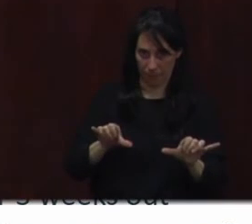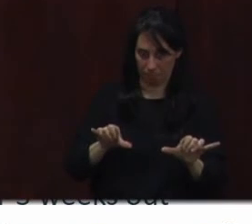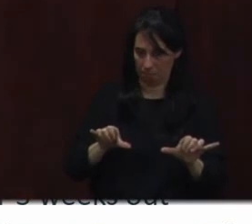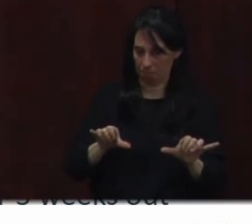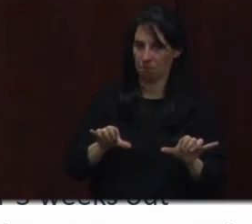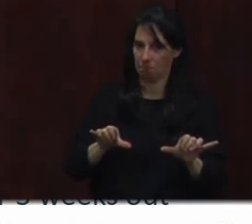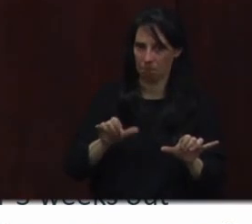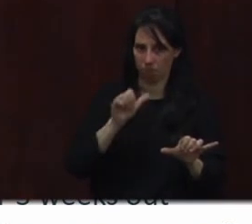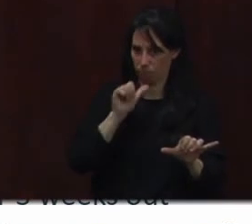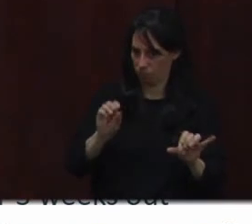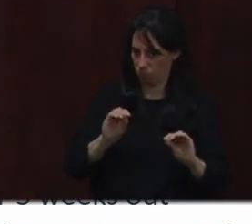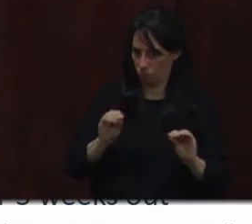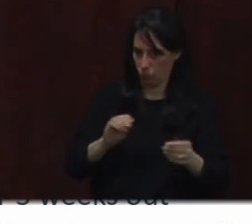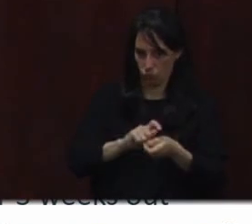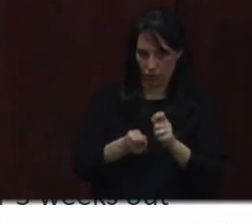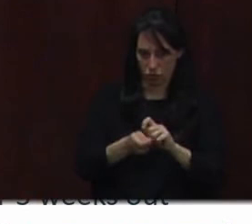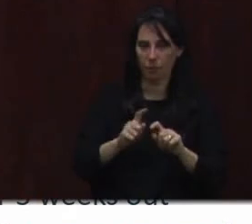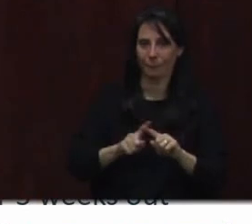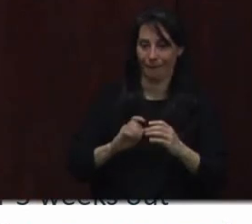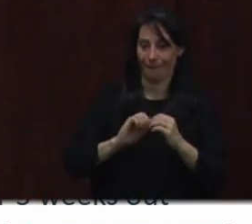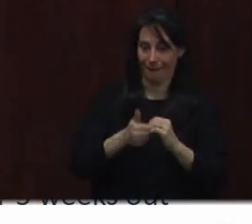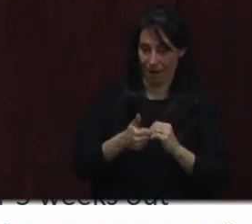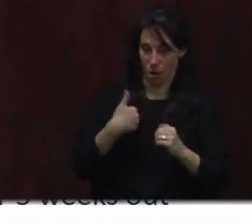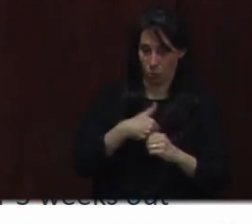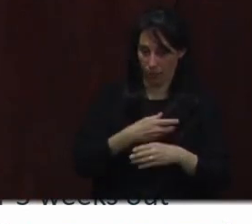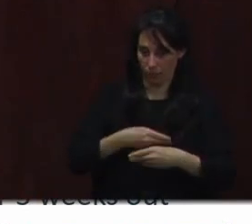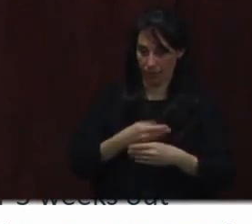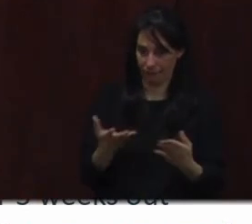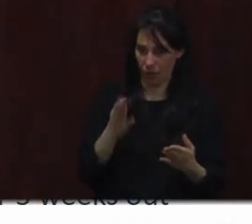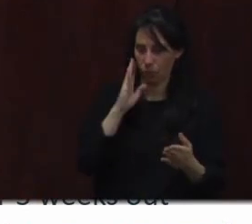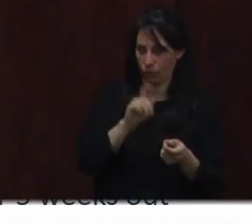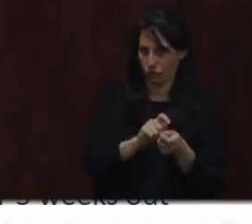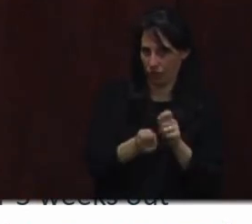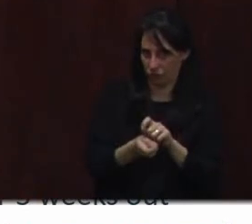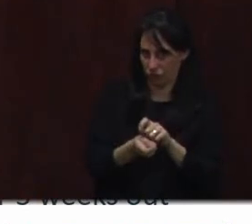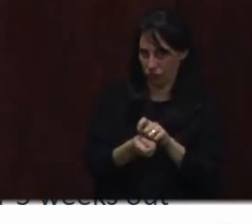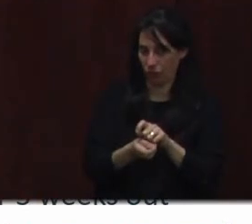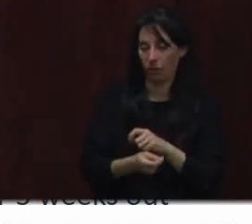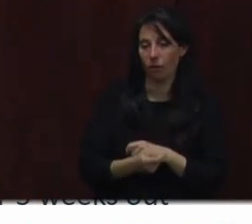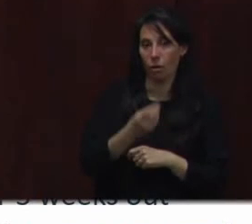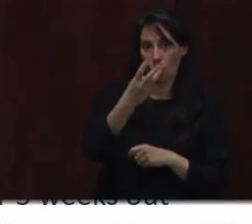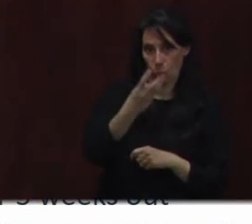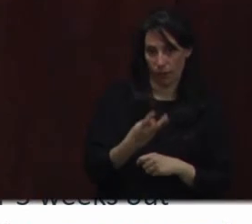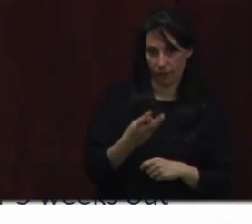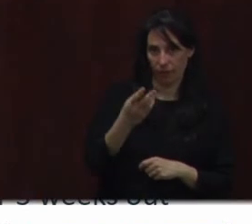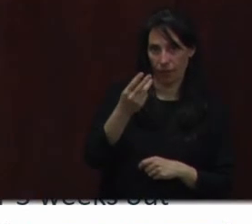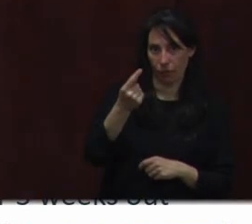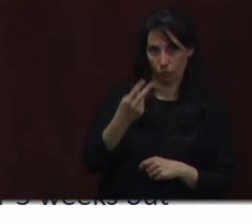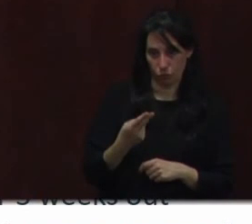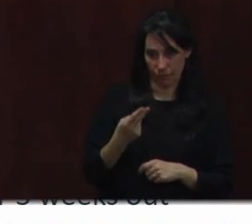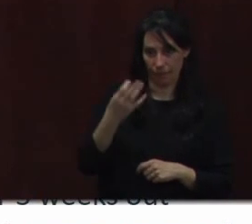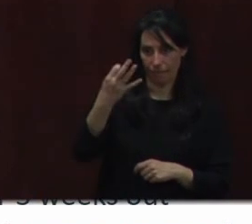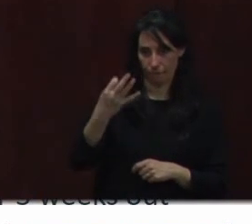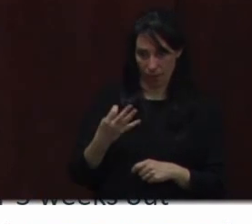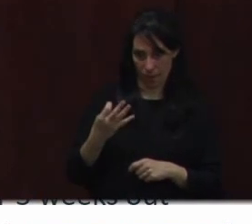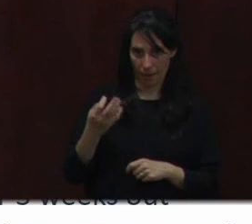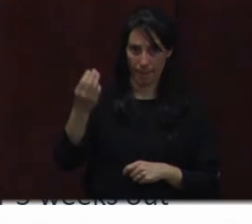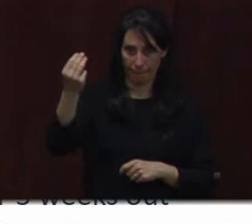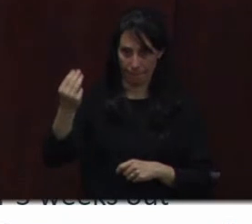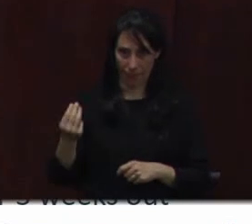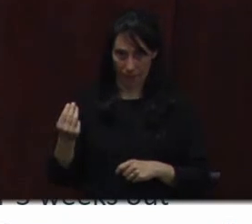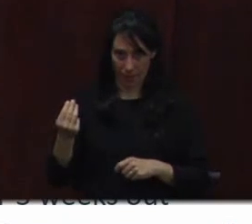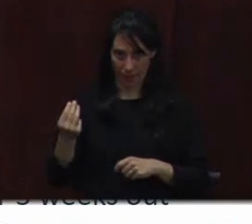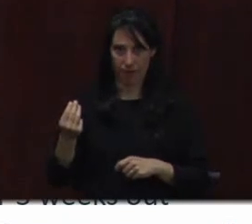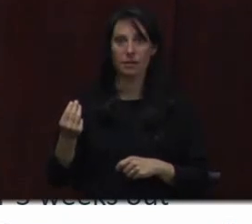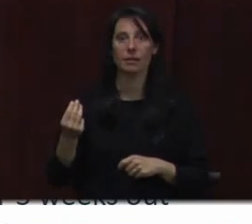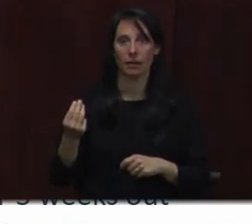it, which is we are going to increase those numbers on Wednesday, Thursday, Friday, Monday. No first